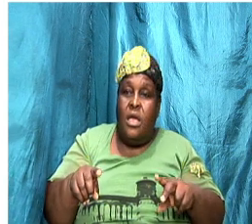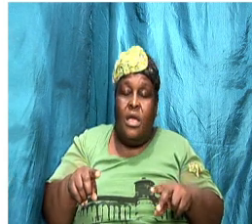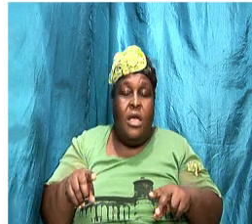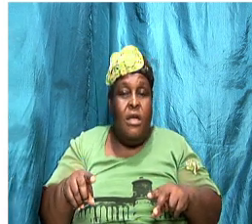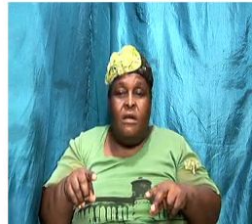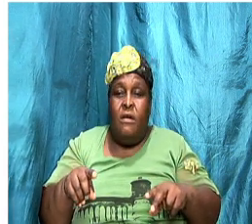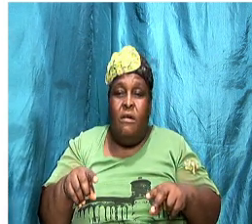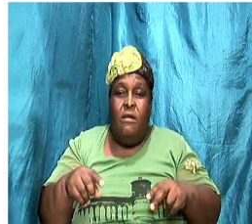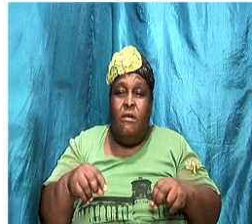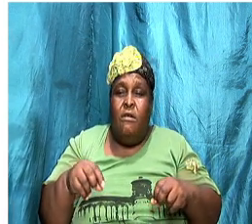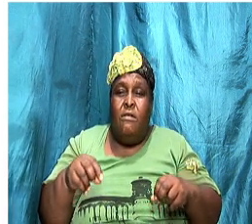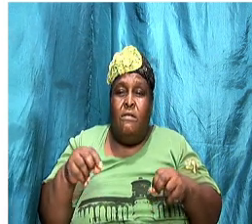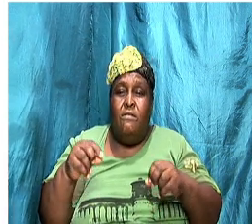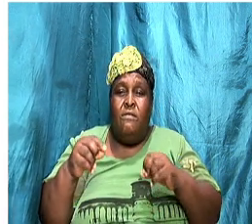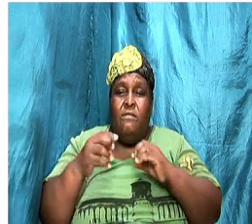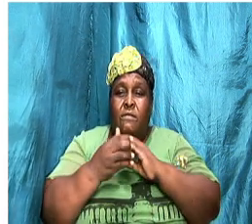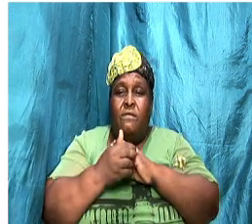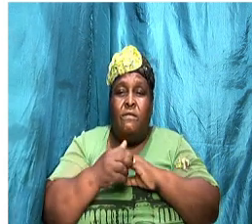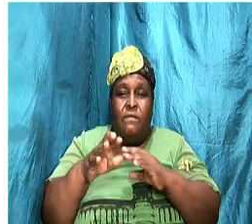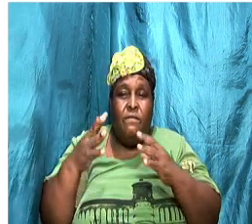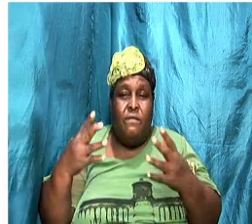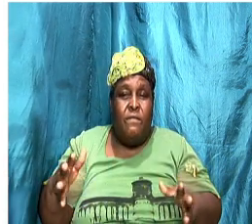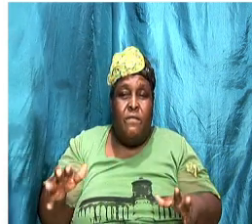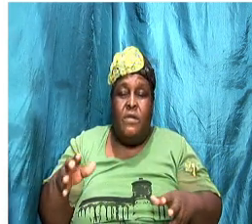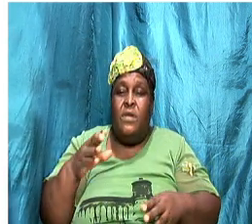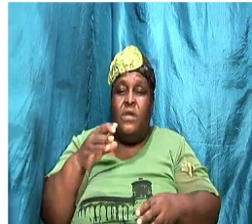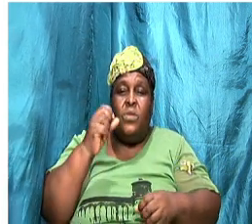is really to eat the grass